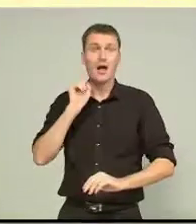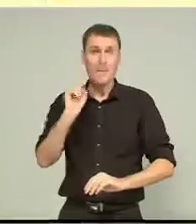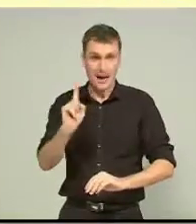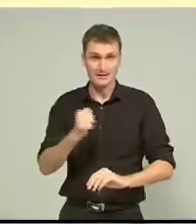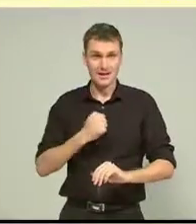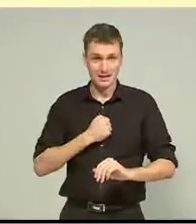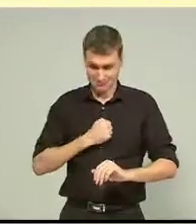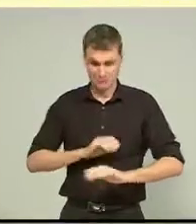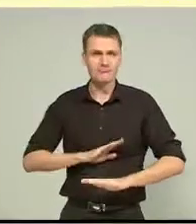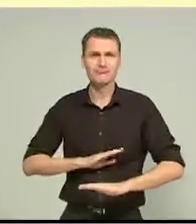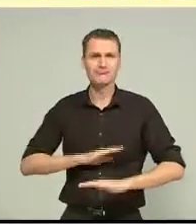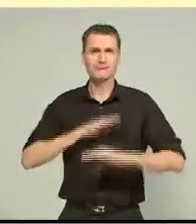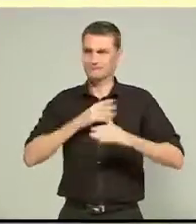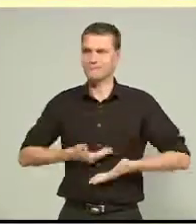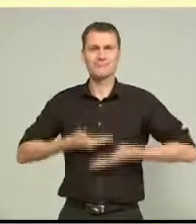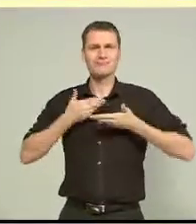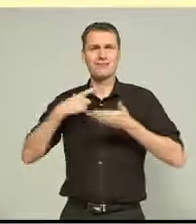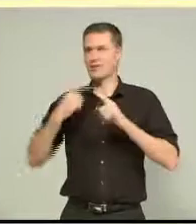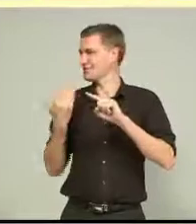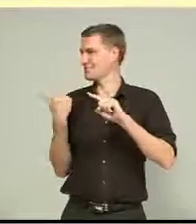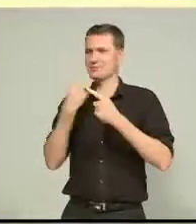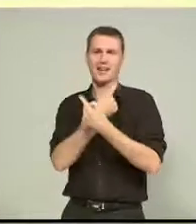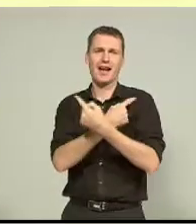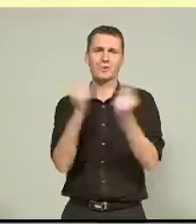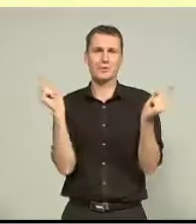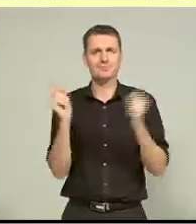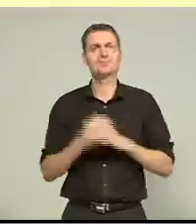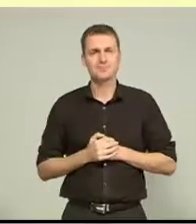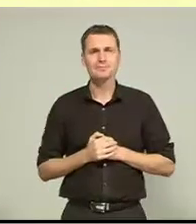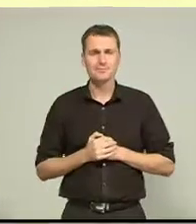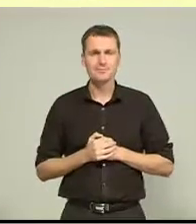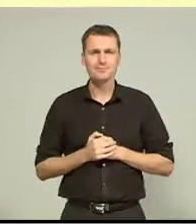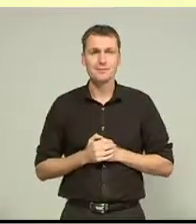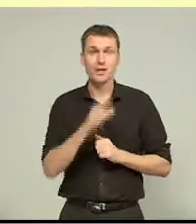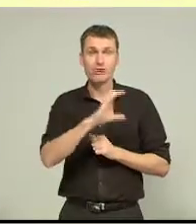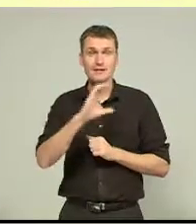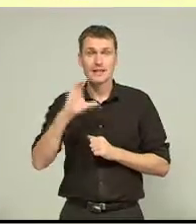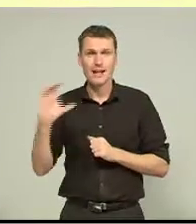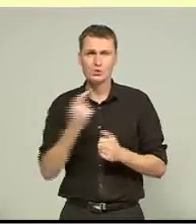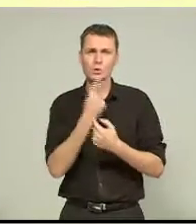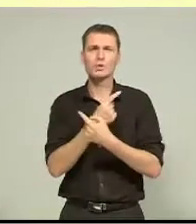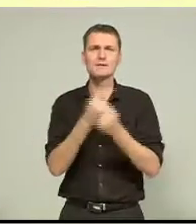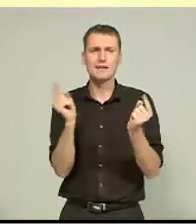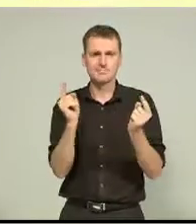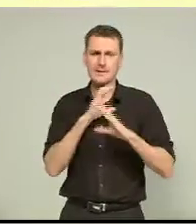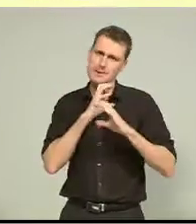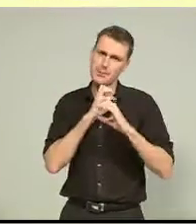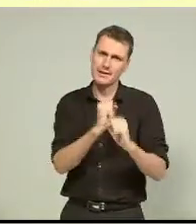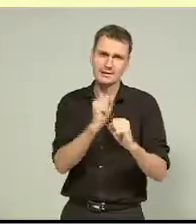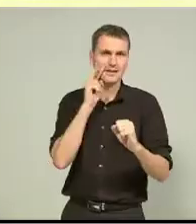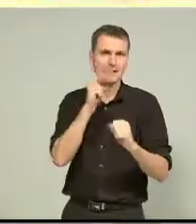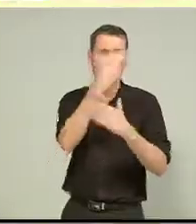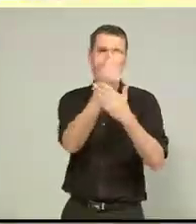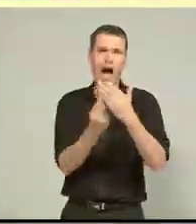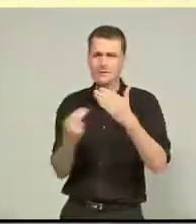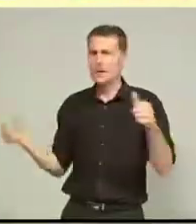uplifted as a result of the announcement today. The Christchurch City Council says they're committed to seeing the arts move back